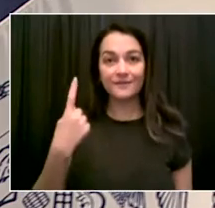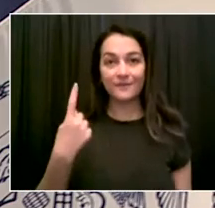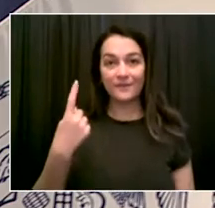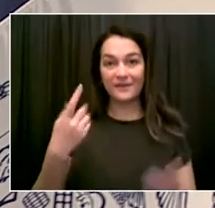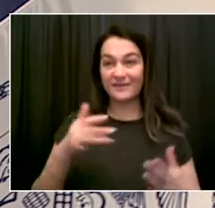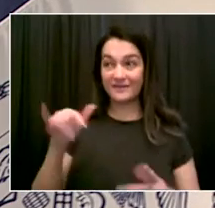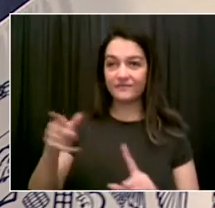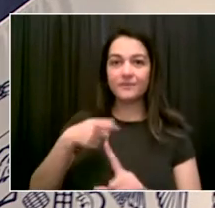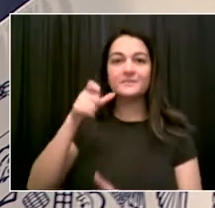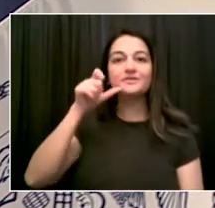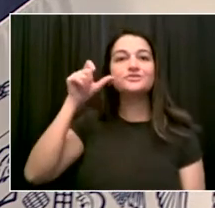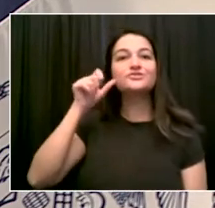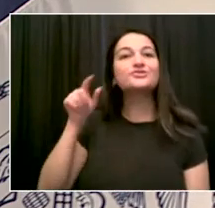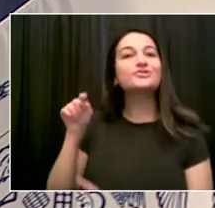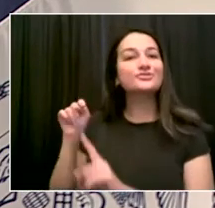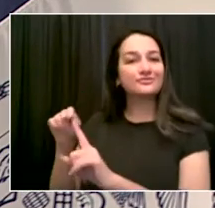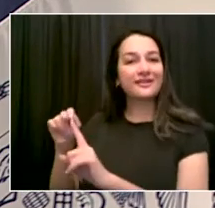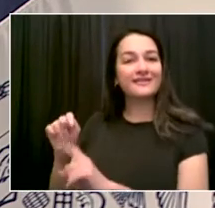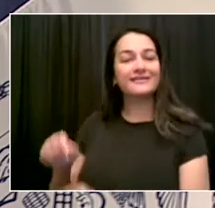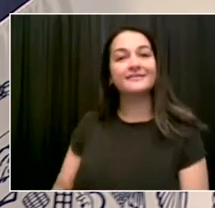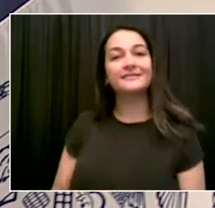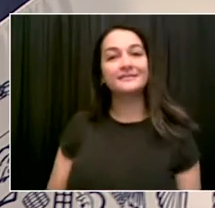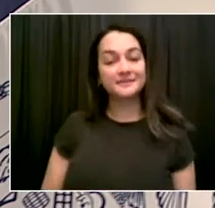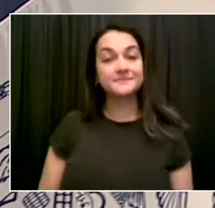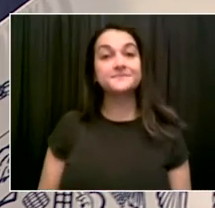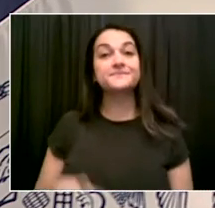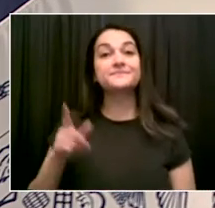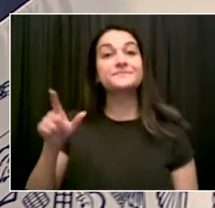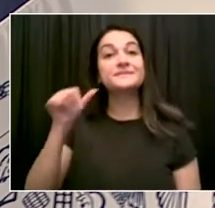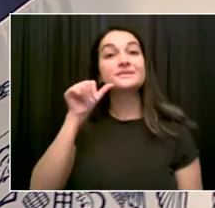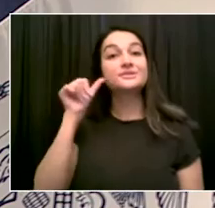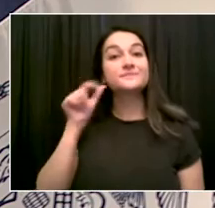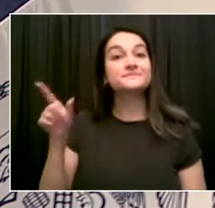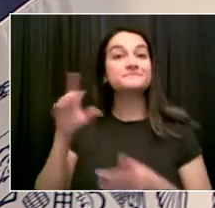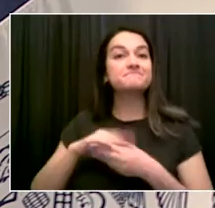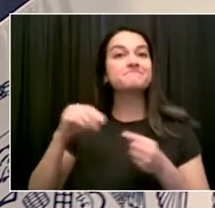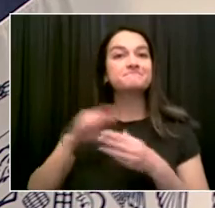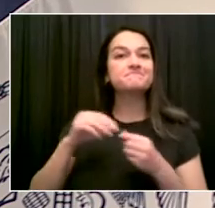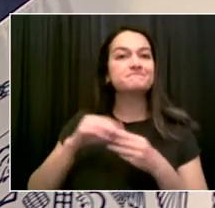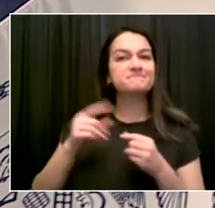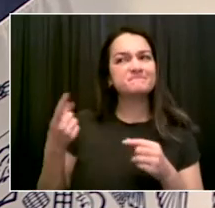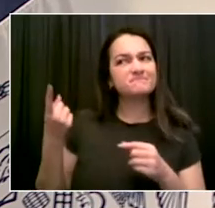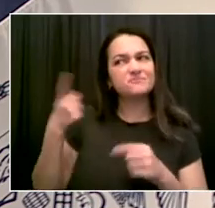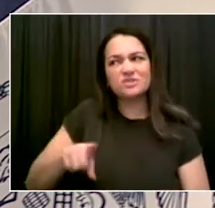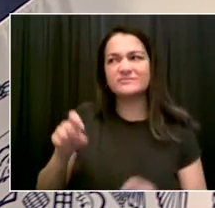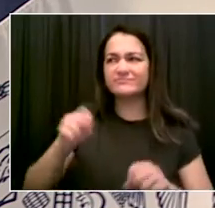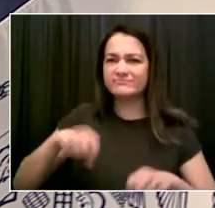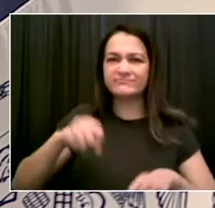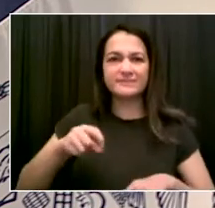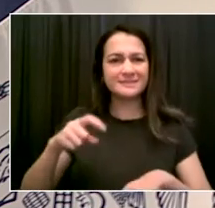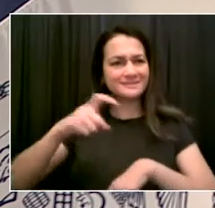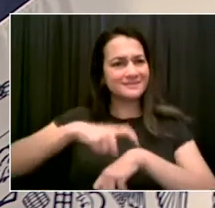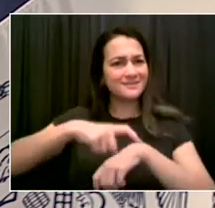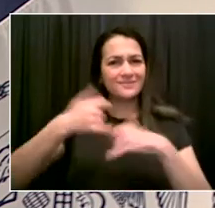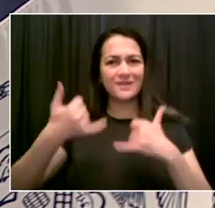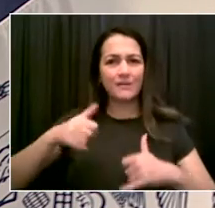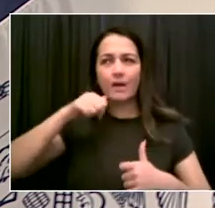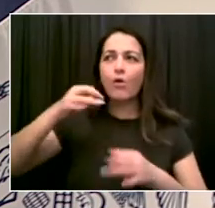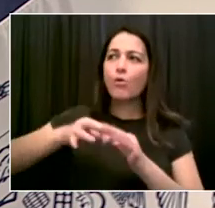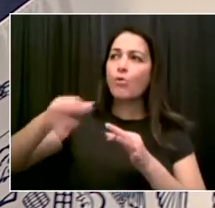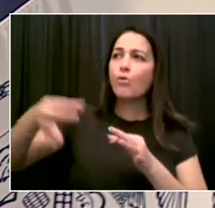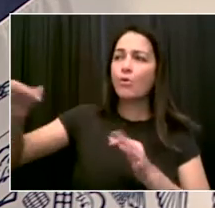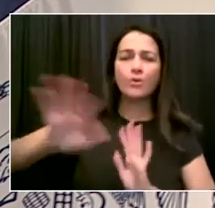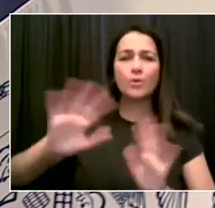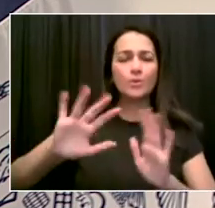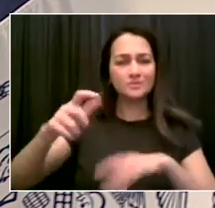it's really time to do something different. And I said, great minds think alike. And I want you to hear from a leader of this